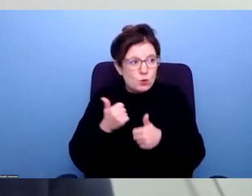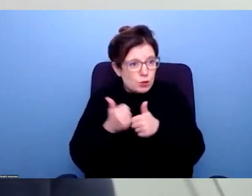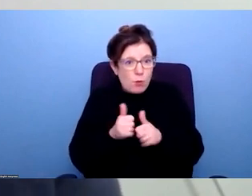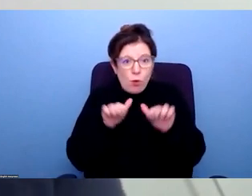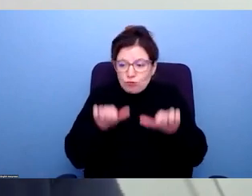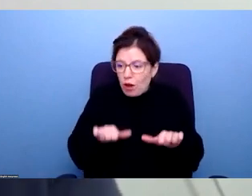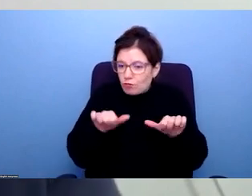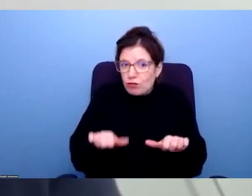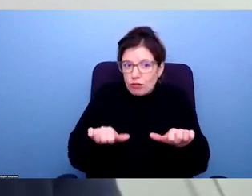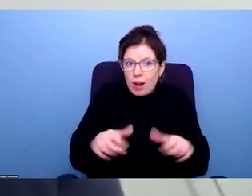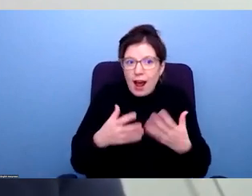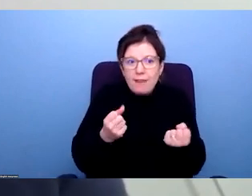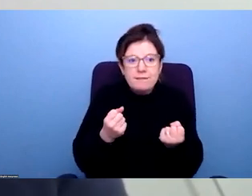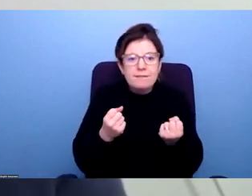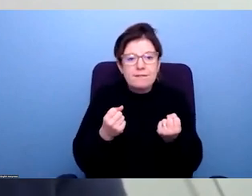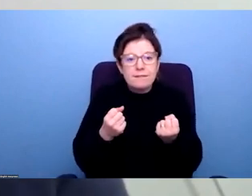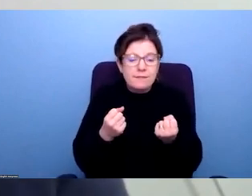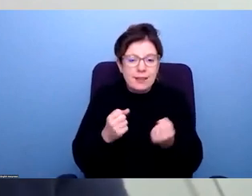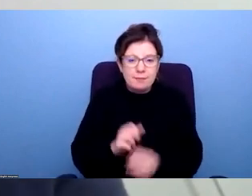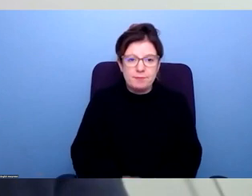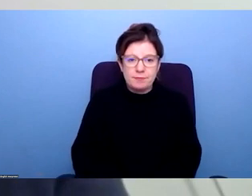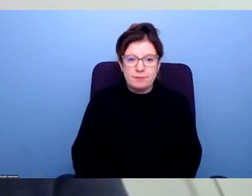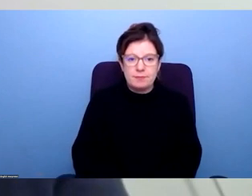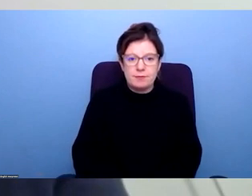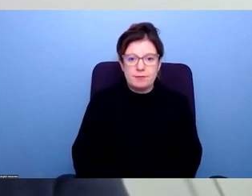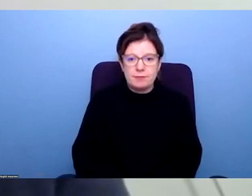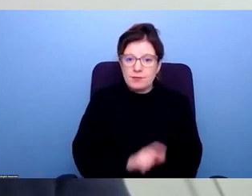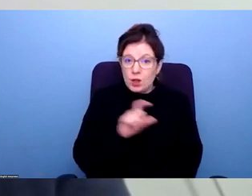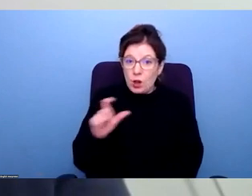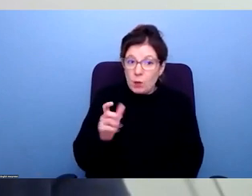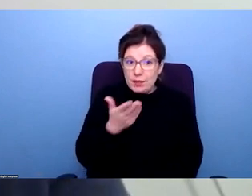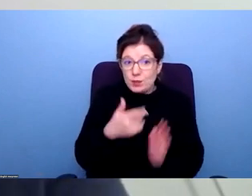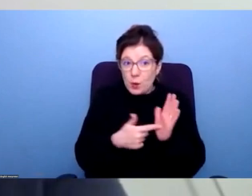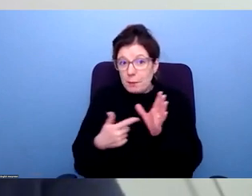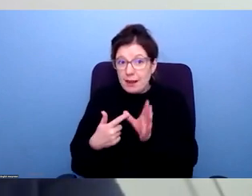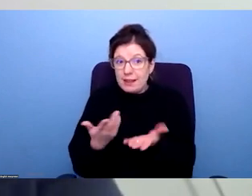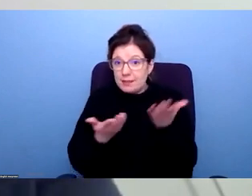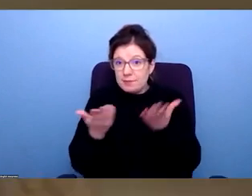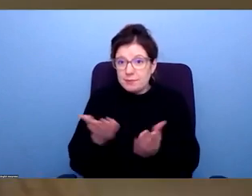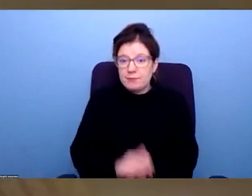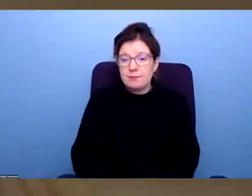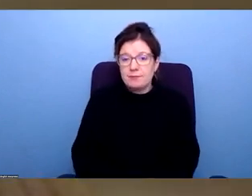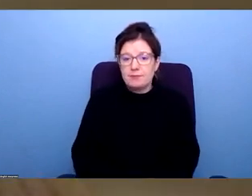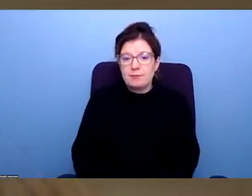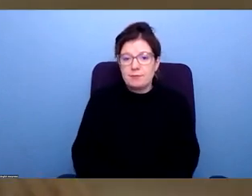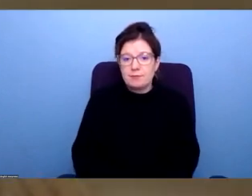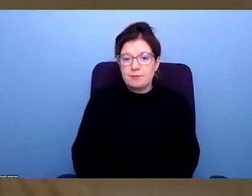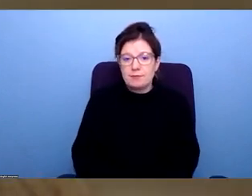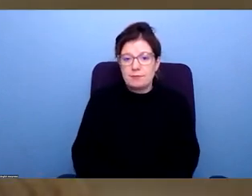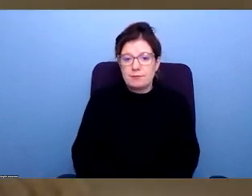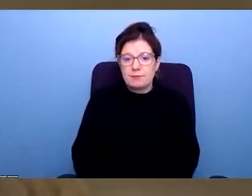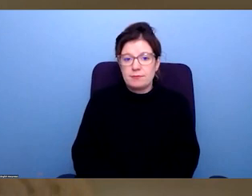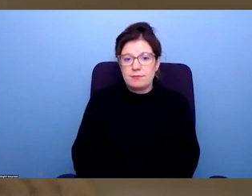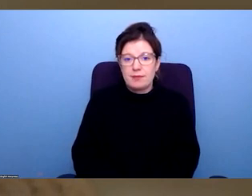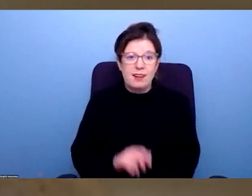points, that would be my initial thought, Chloe or Tony or Amelia, any thoughts on yeah, I mean, I have a lot of thoughts